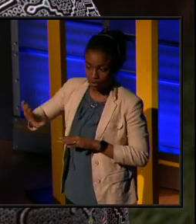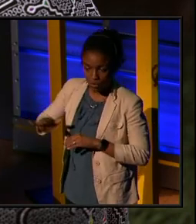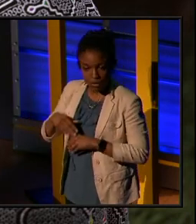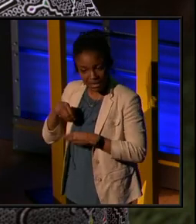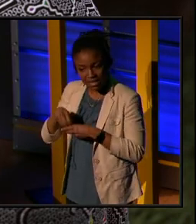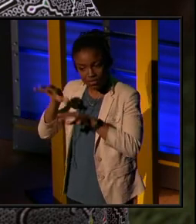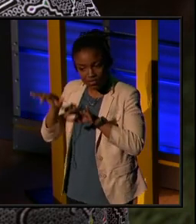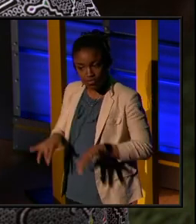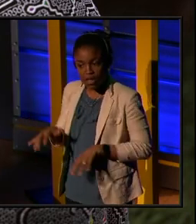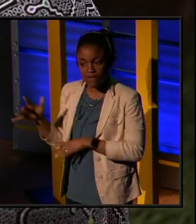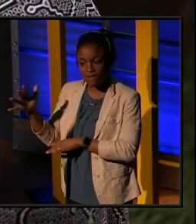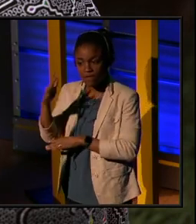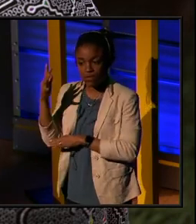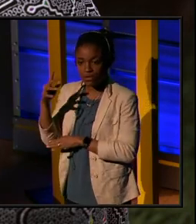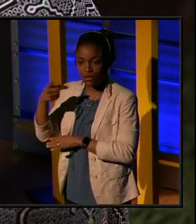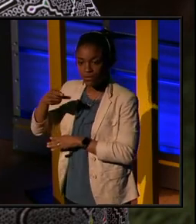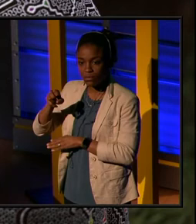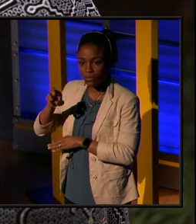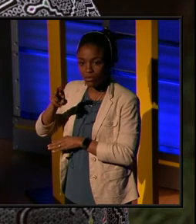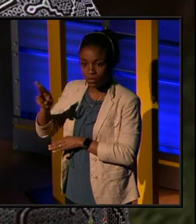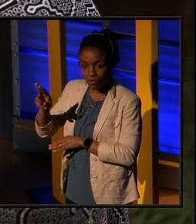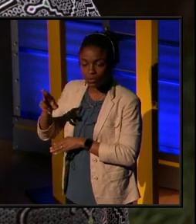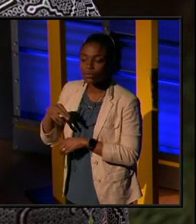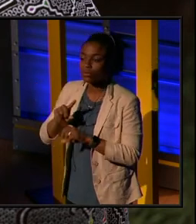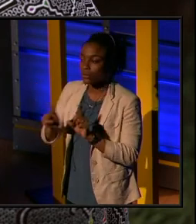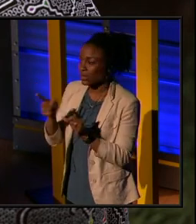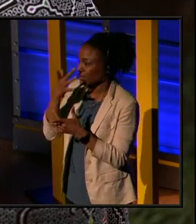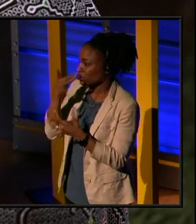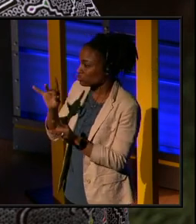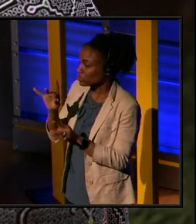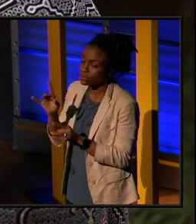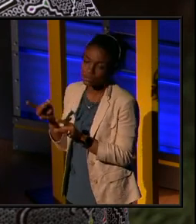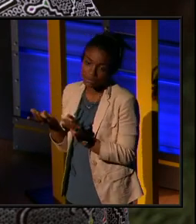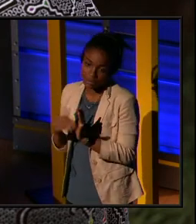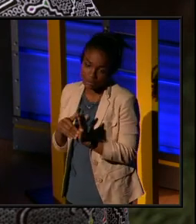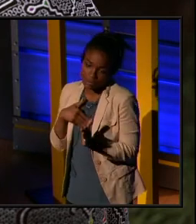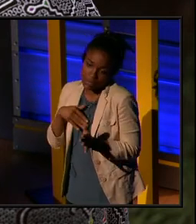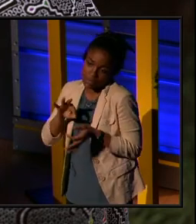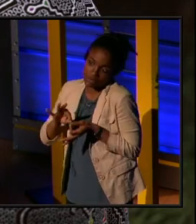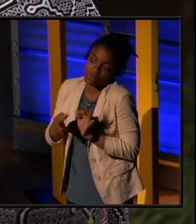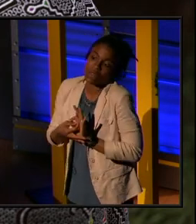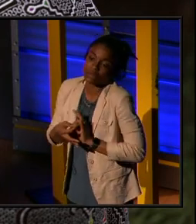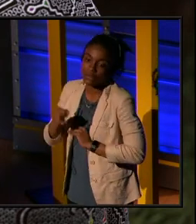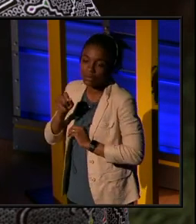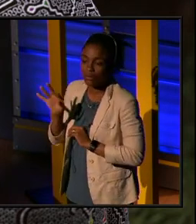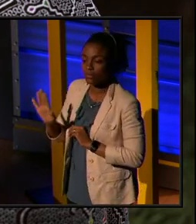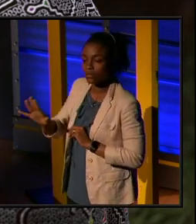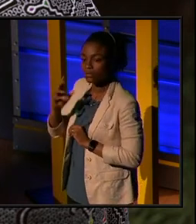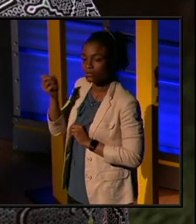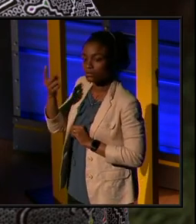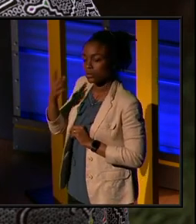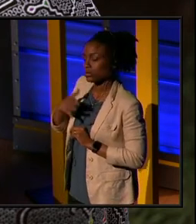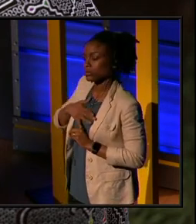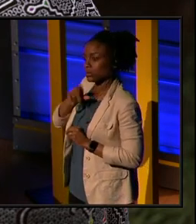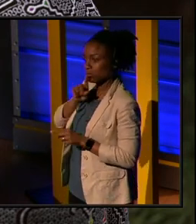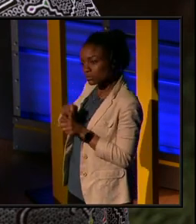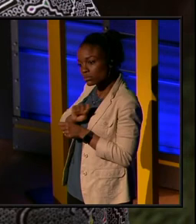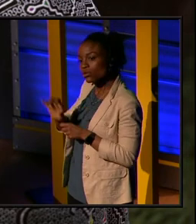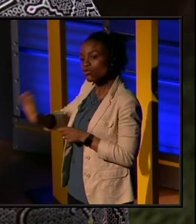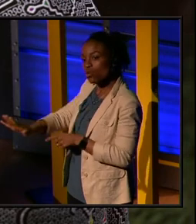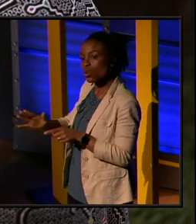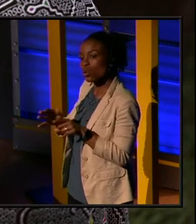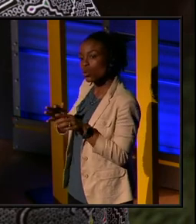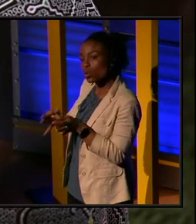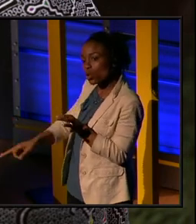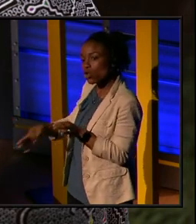rainforest of Peru. But what's interesting, and again, this is my interpretation of the understanding of it. This is not her words